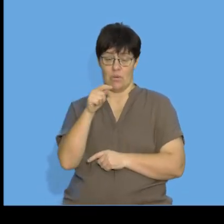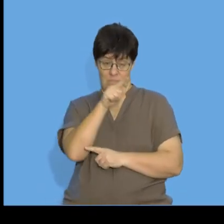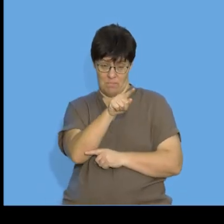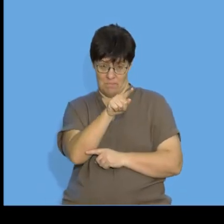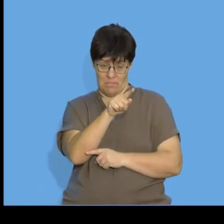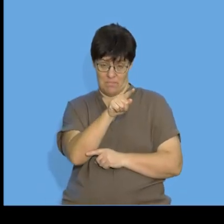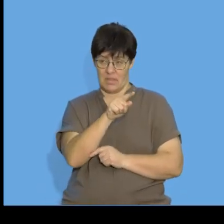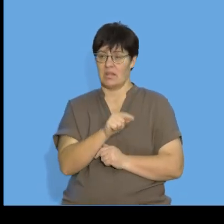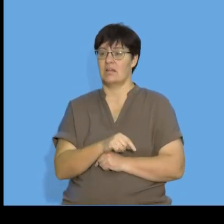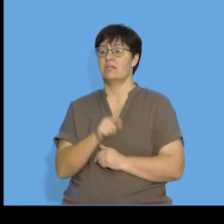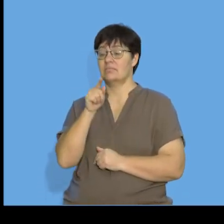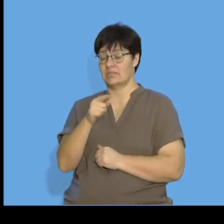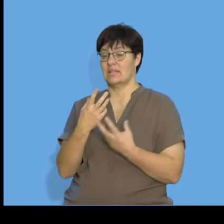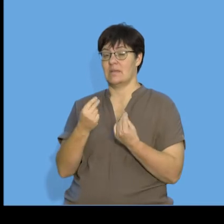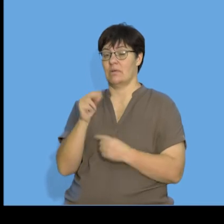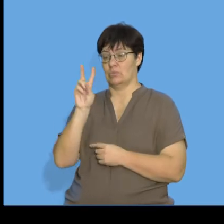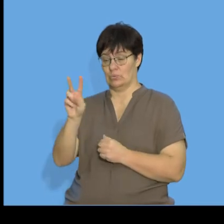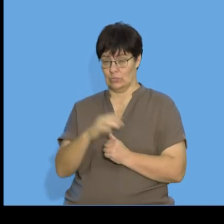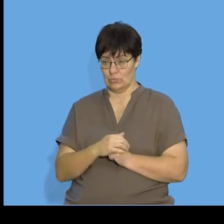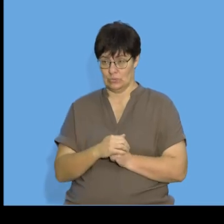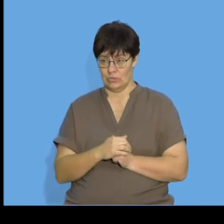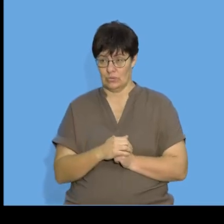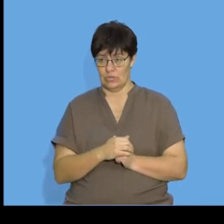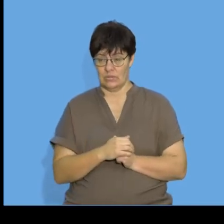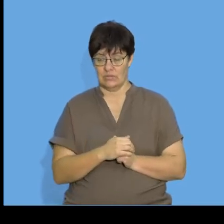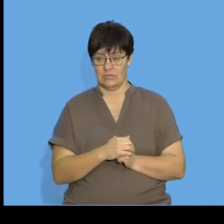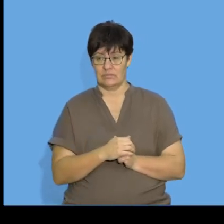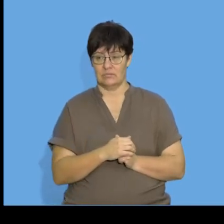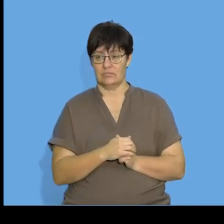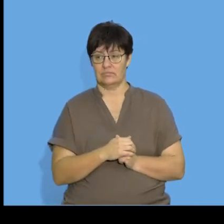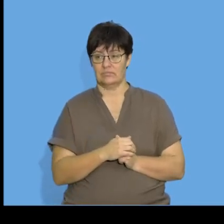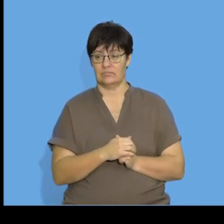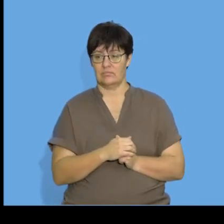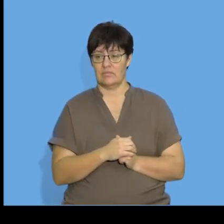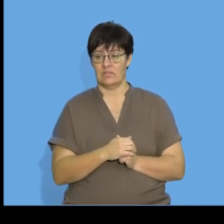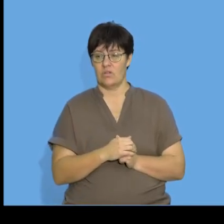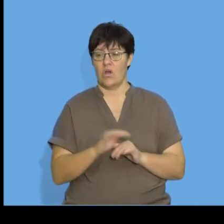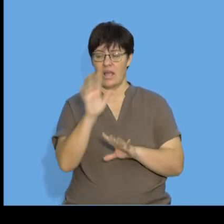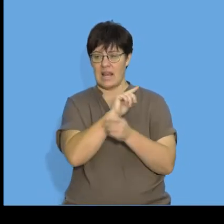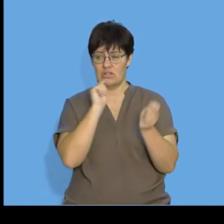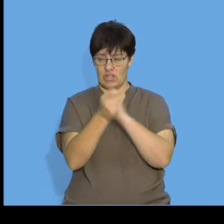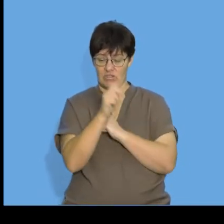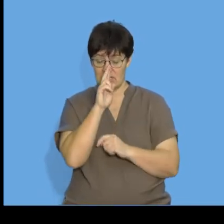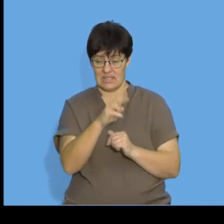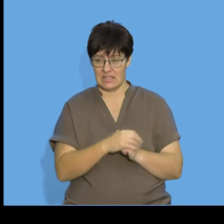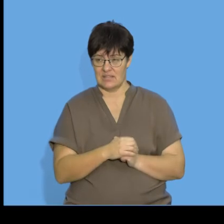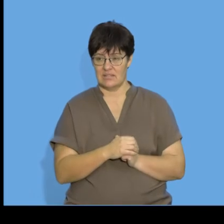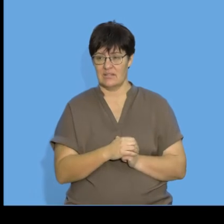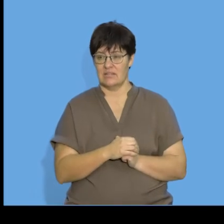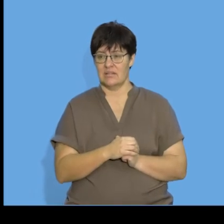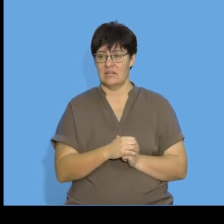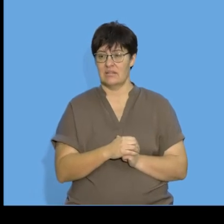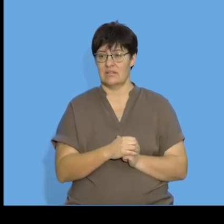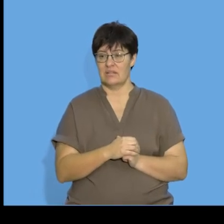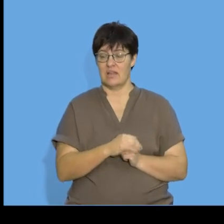of the sequence and in that case it is equal to 2 so I'm just going to swap color so you can see me substituting in the values